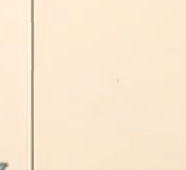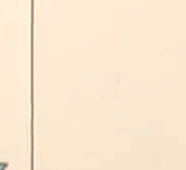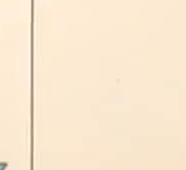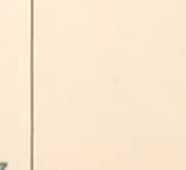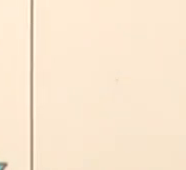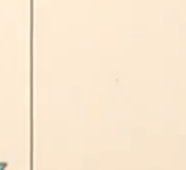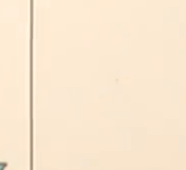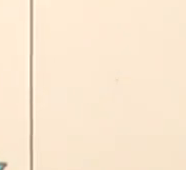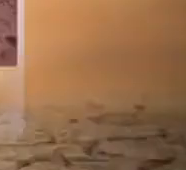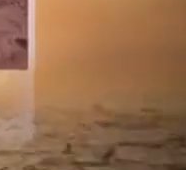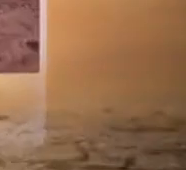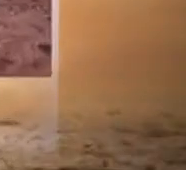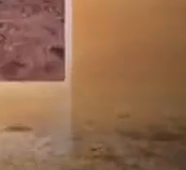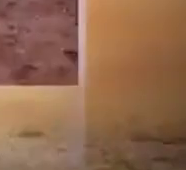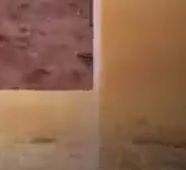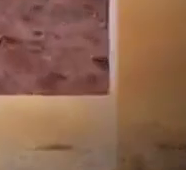enough water.